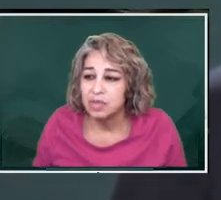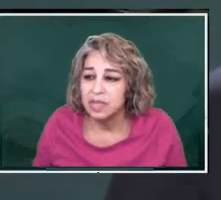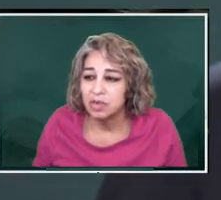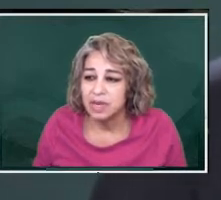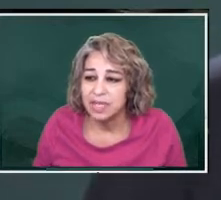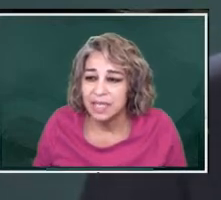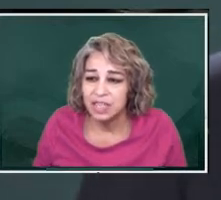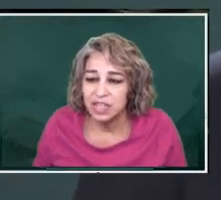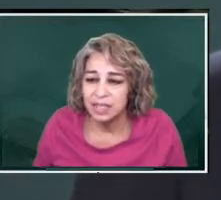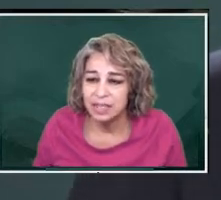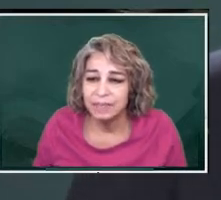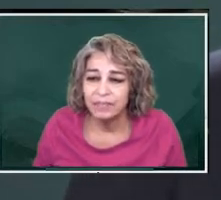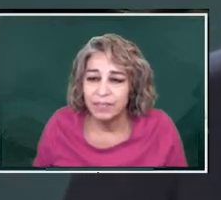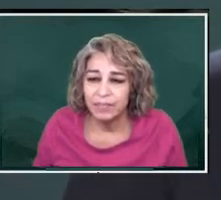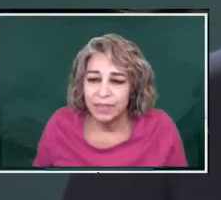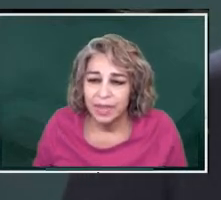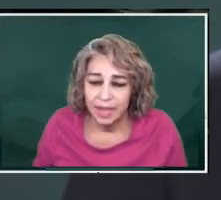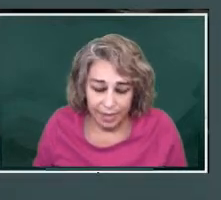through